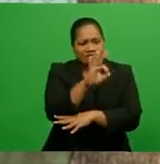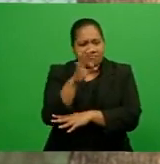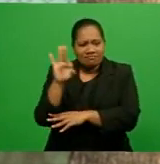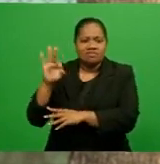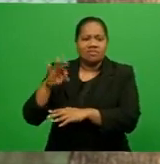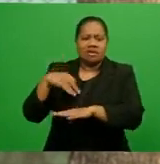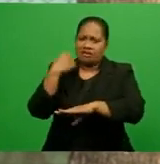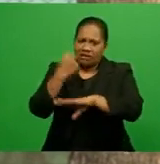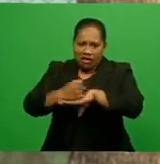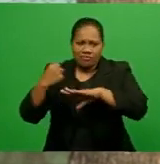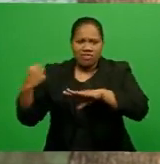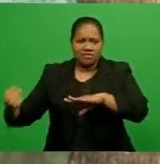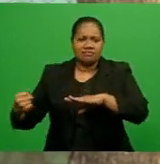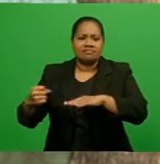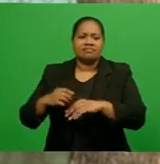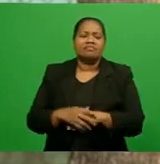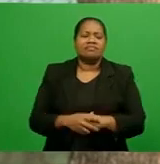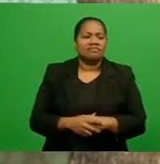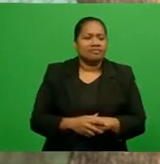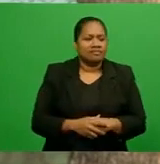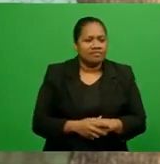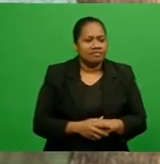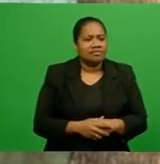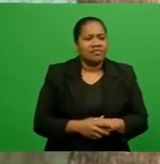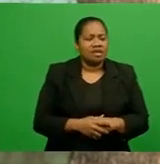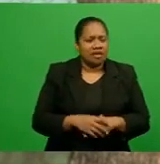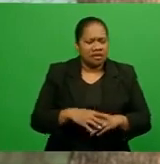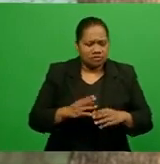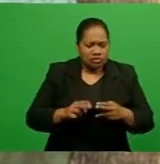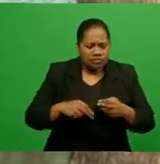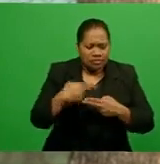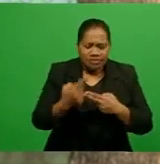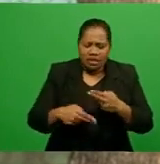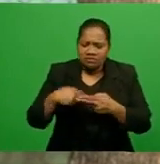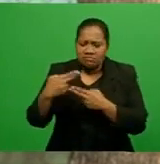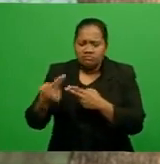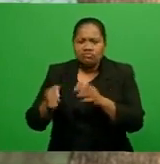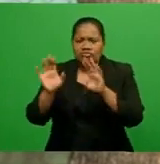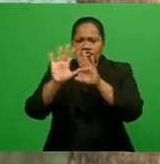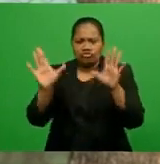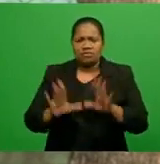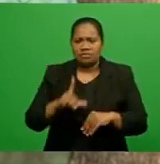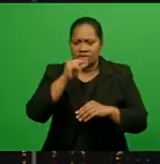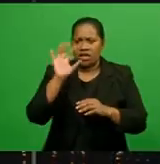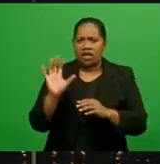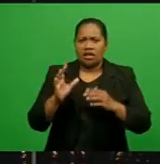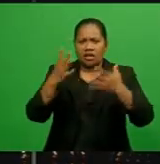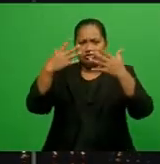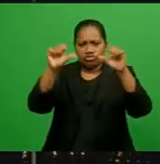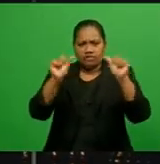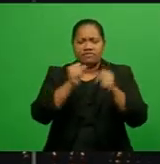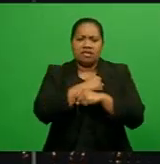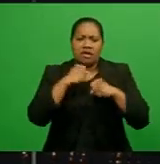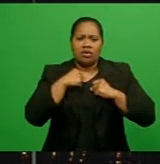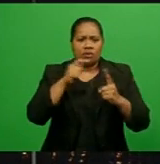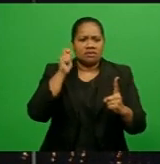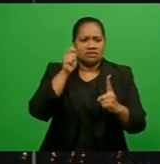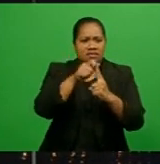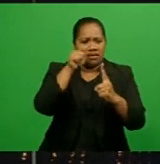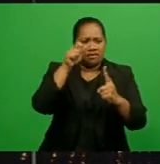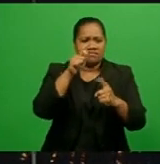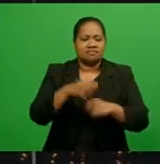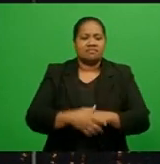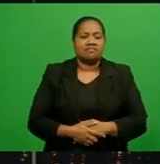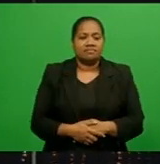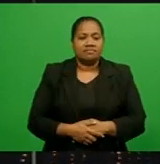planting trees to achieve our target in 15 years. While thousands